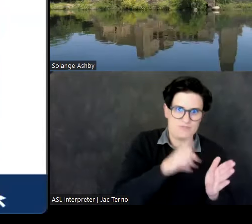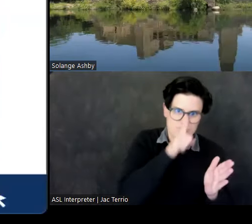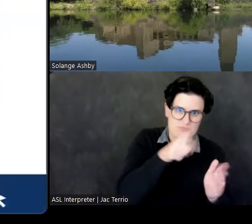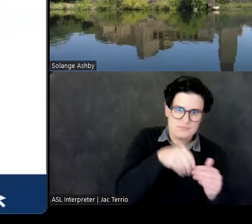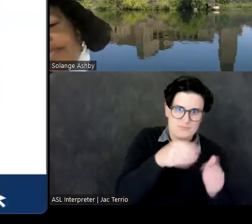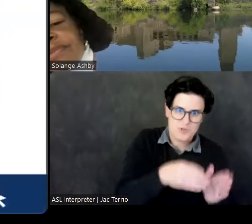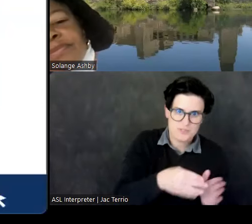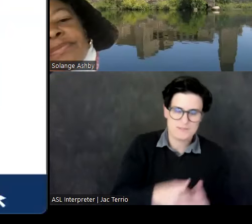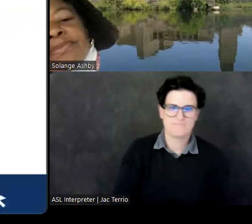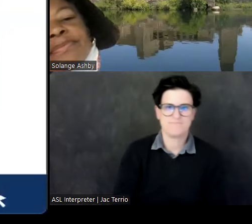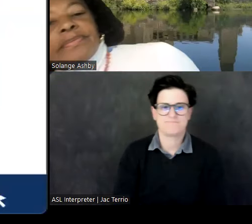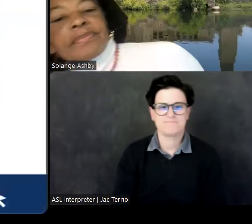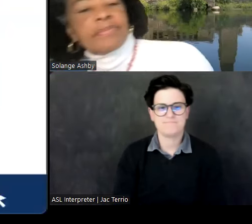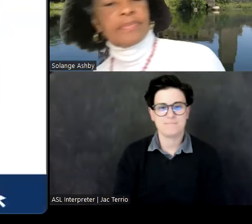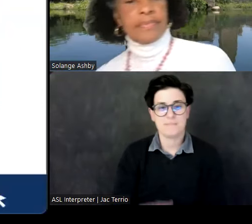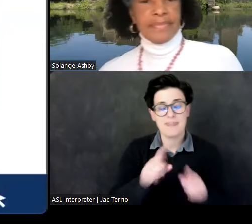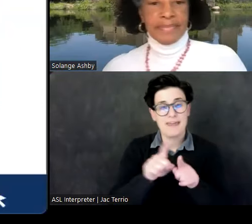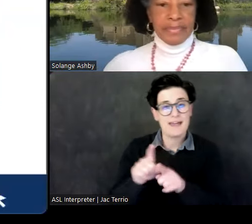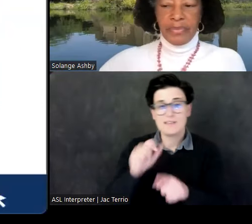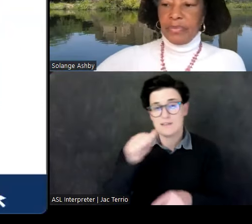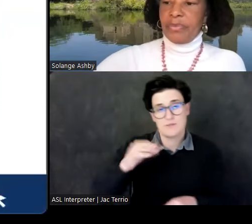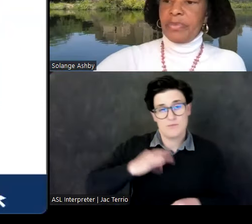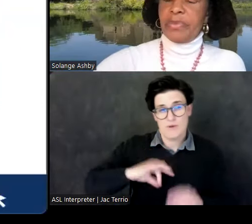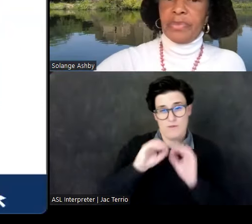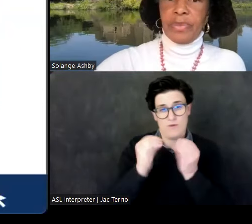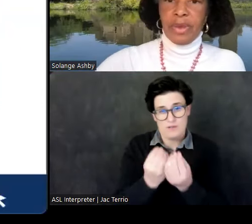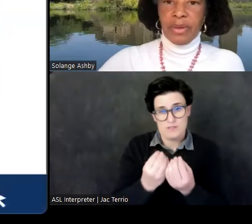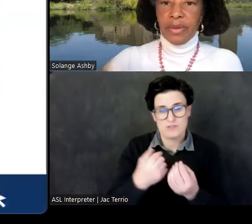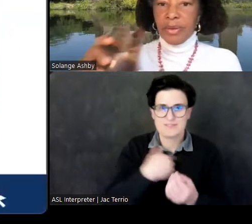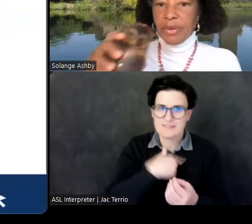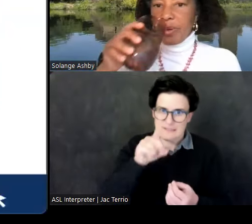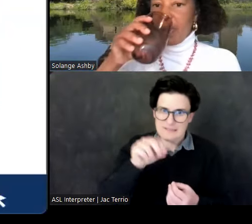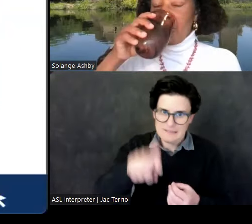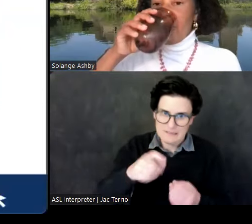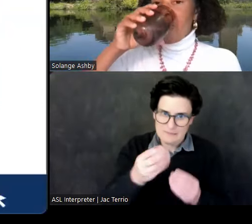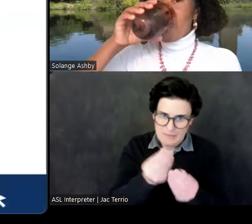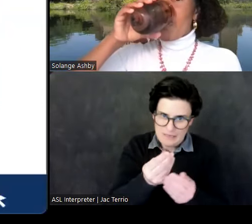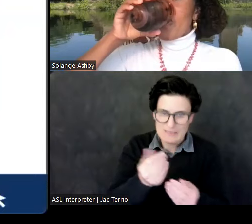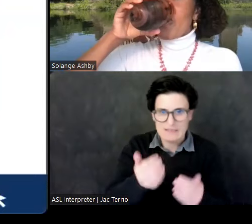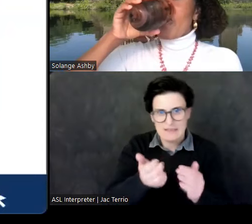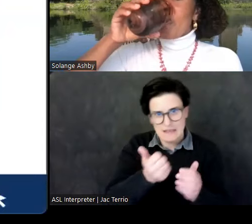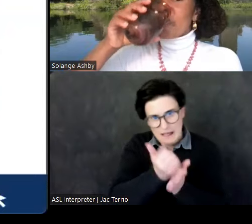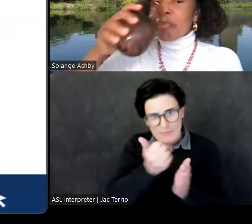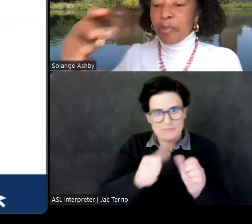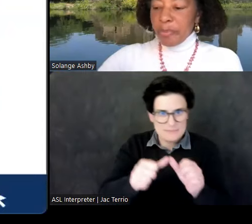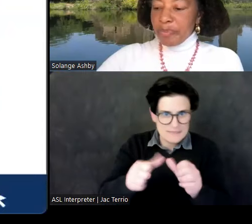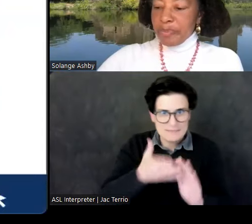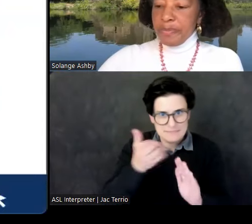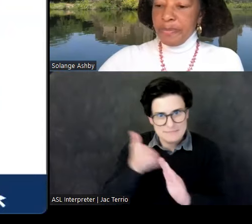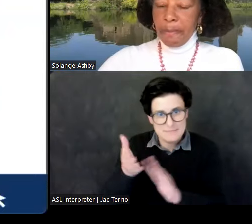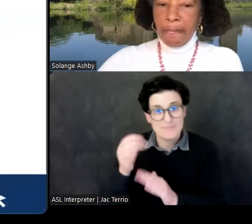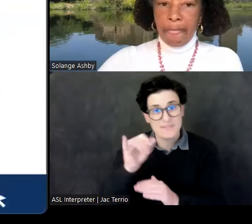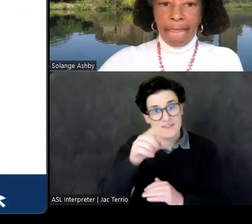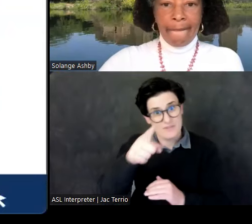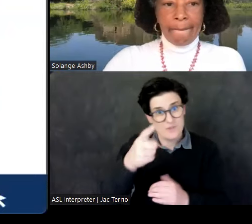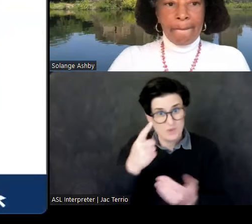As a non-profit educational institution, we do need some money to keep things going, so if you are in position